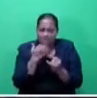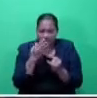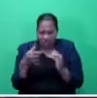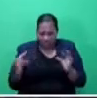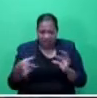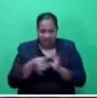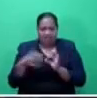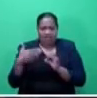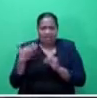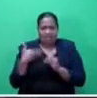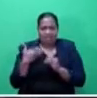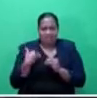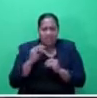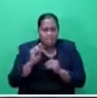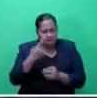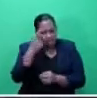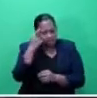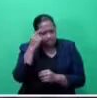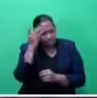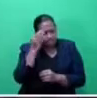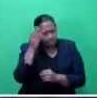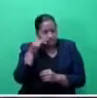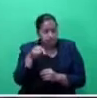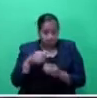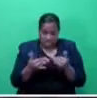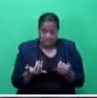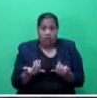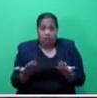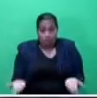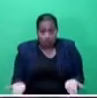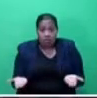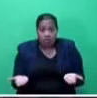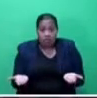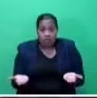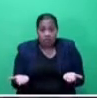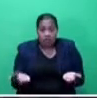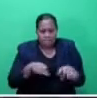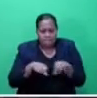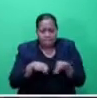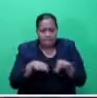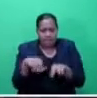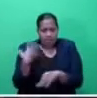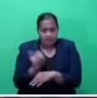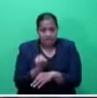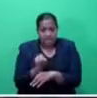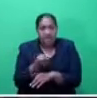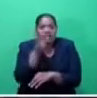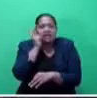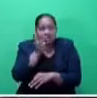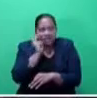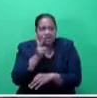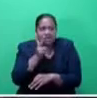of where we are now and the plan that we have, let me again